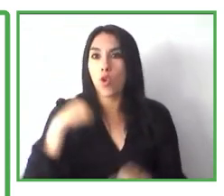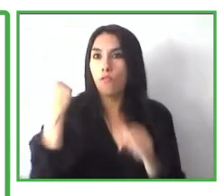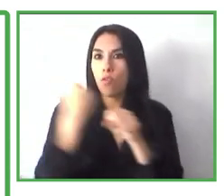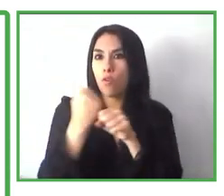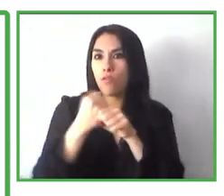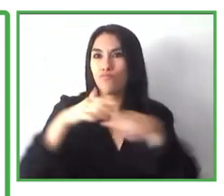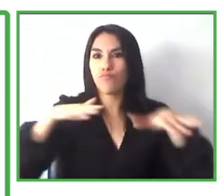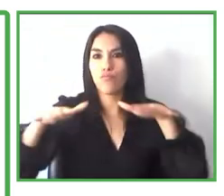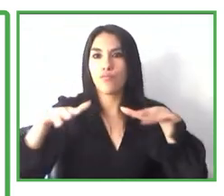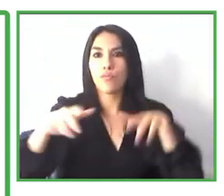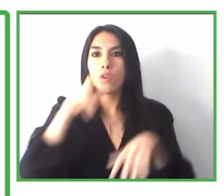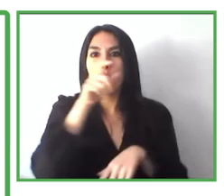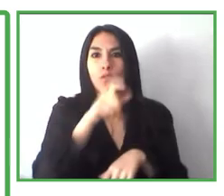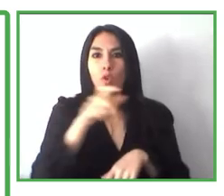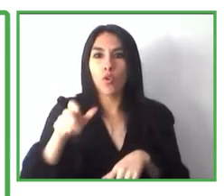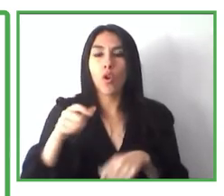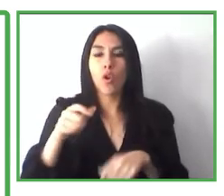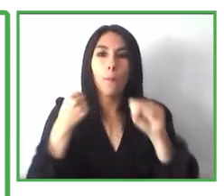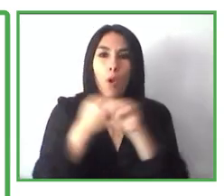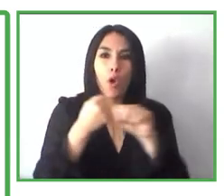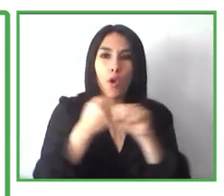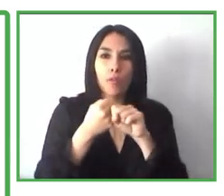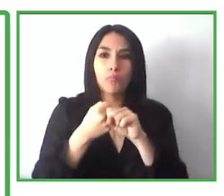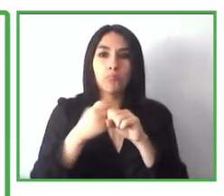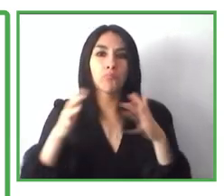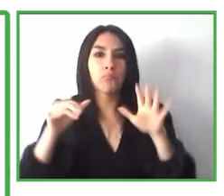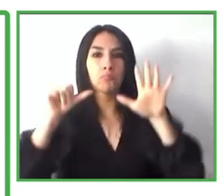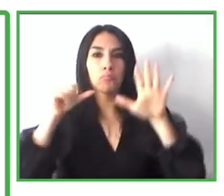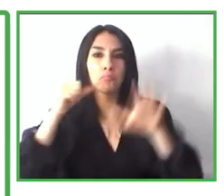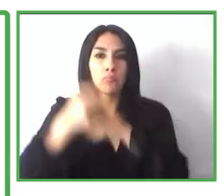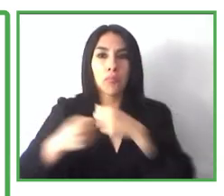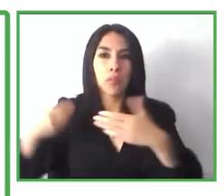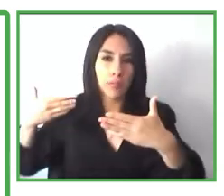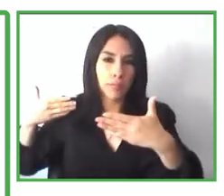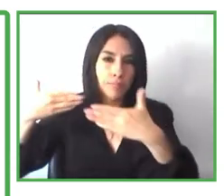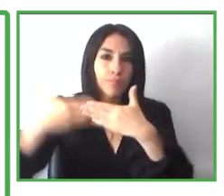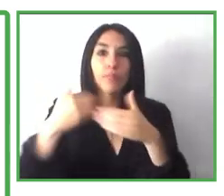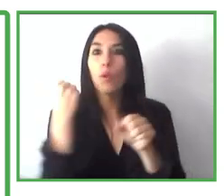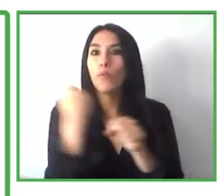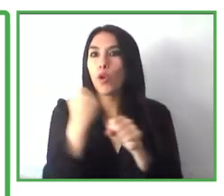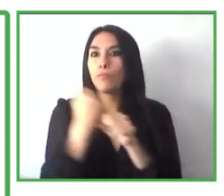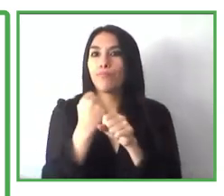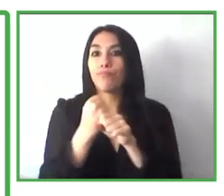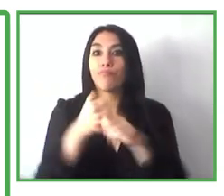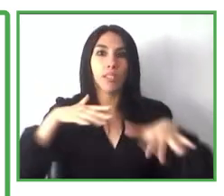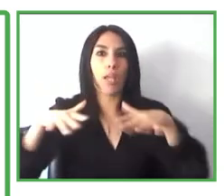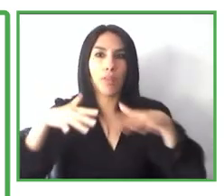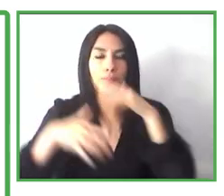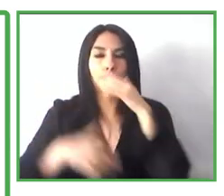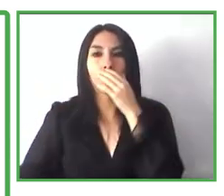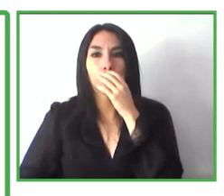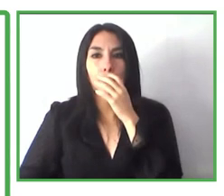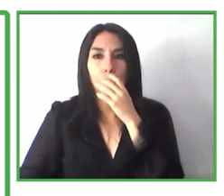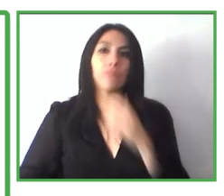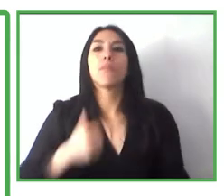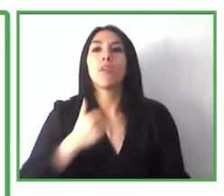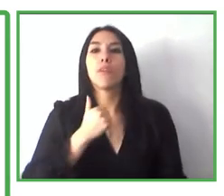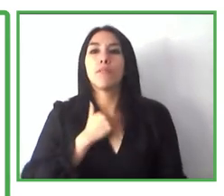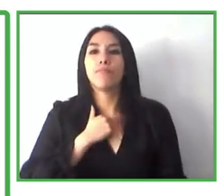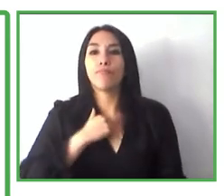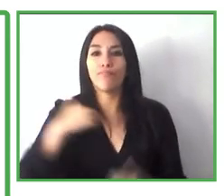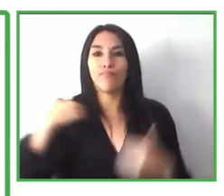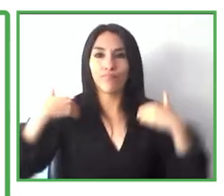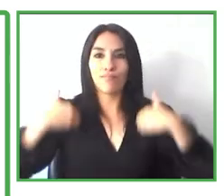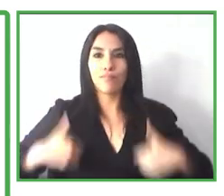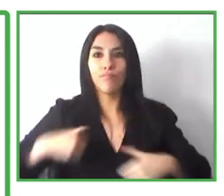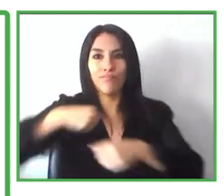supported employment, and I've been for six years working for the service. I am from Finland, but my